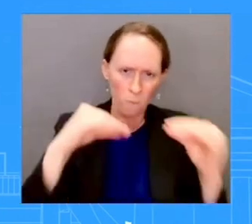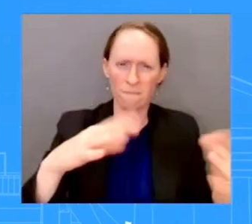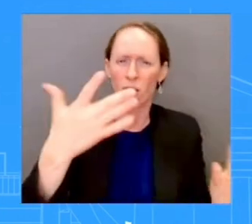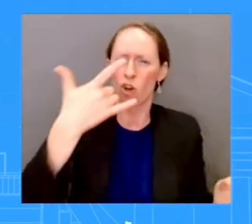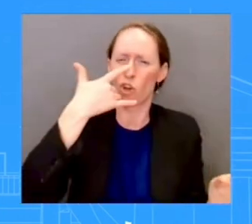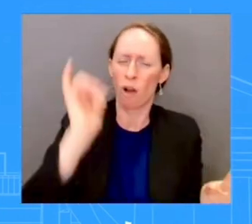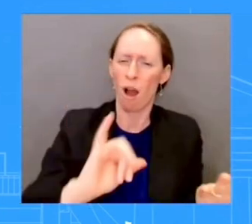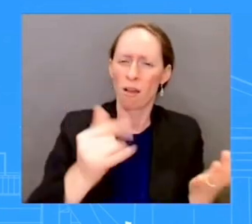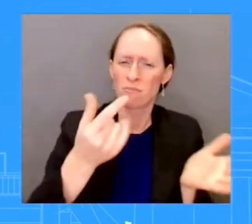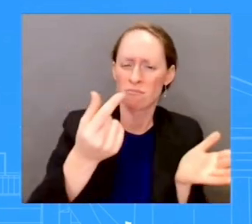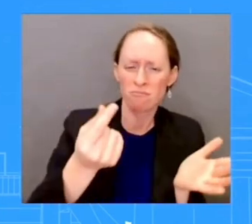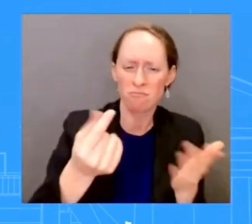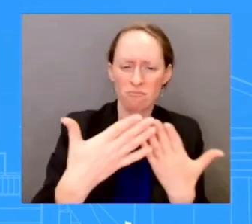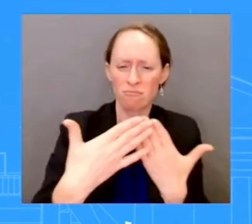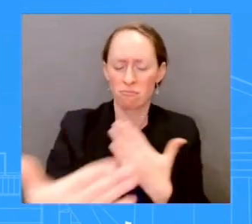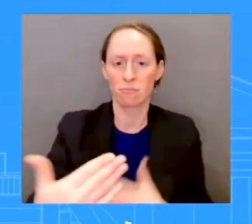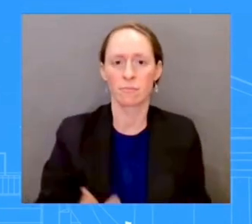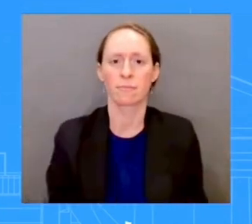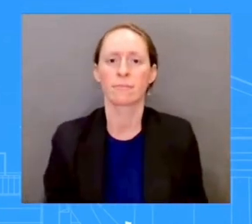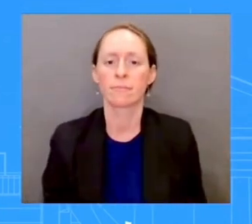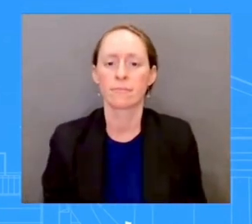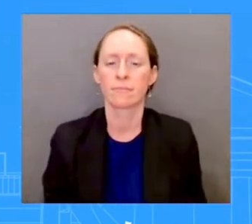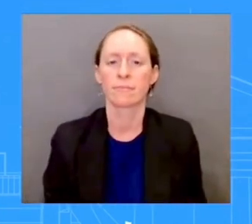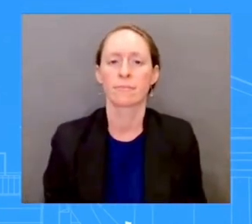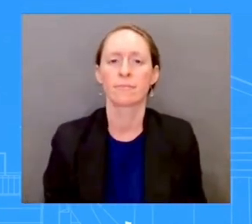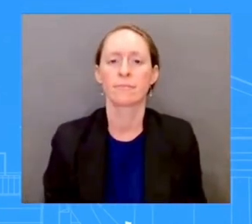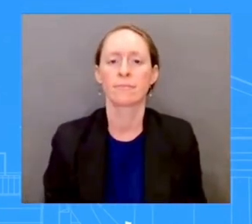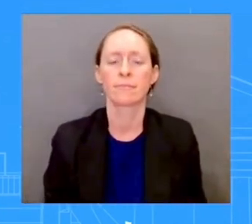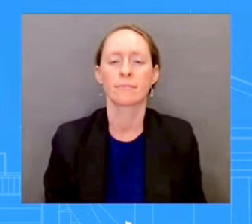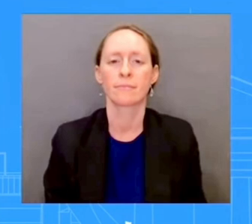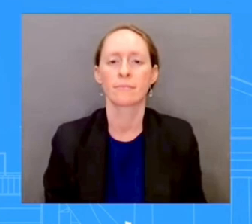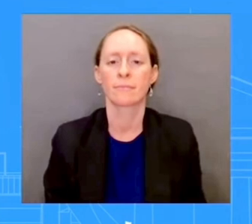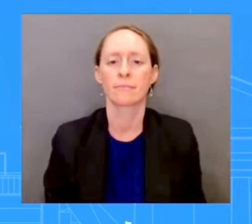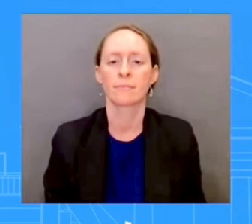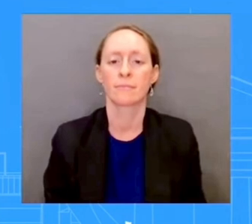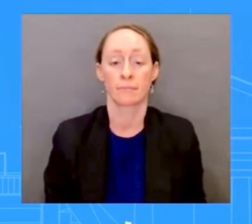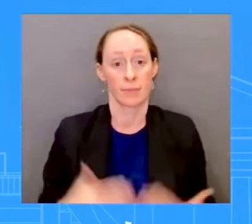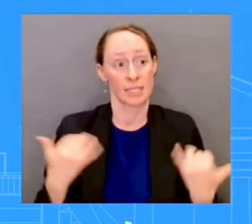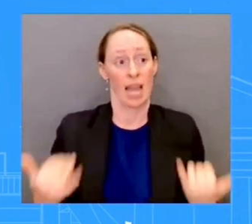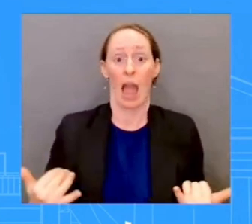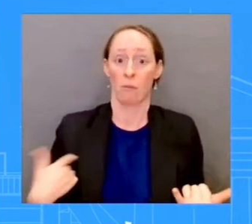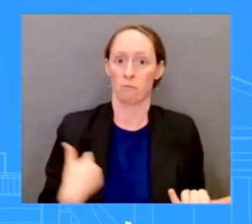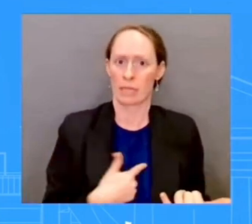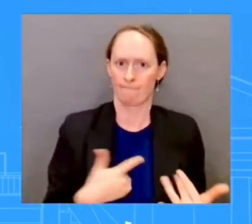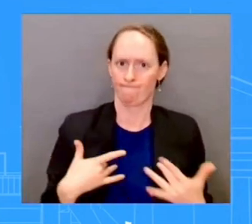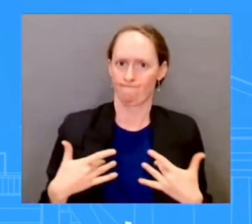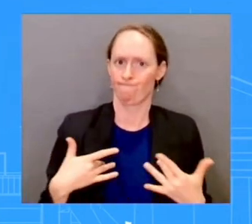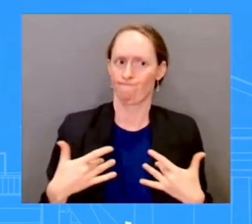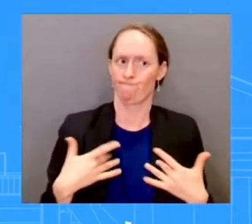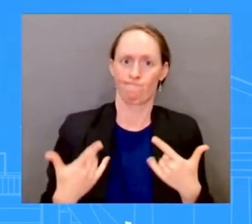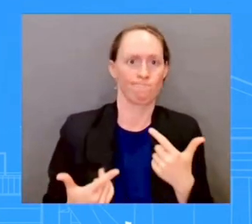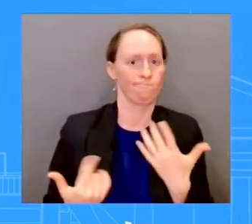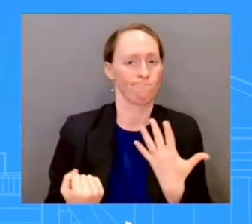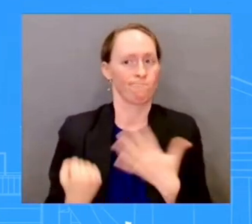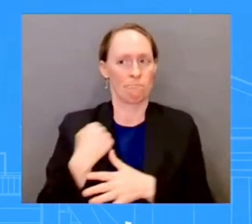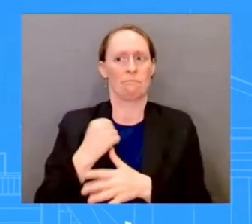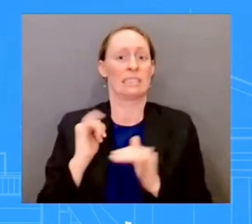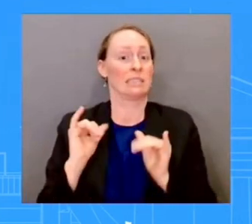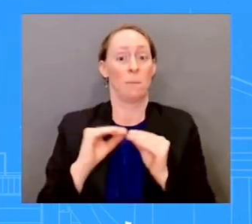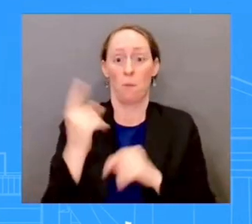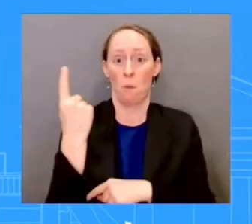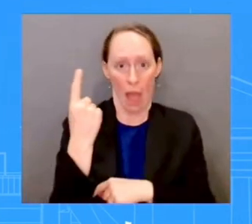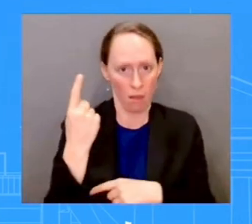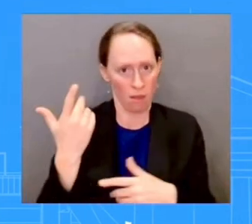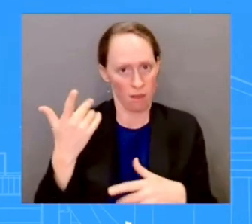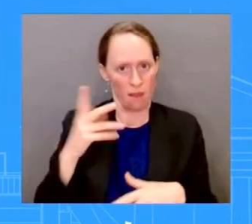went to FEMA that the greatest concern right now is flooding and the impact on people's homes and businesses of that flooding. It currently doesn't